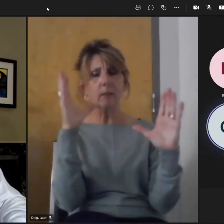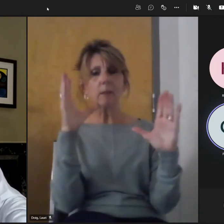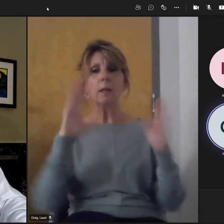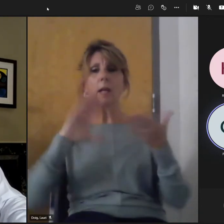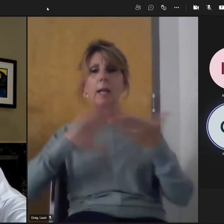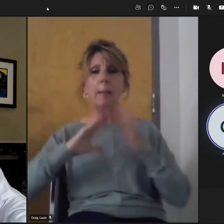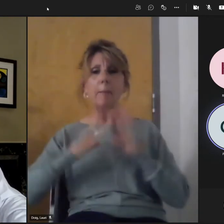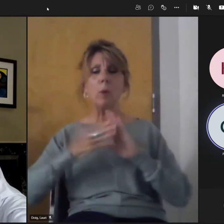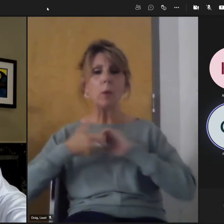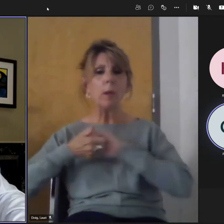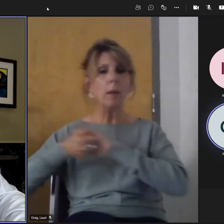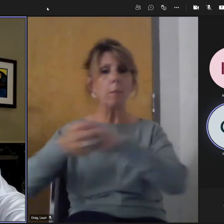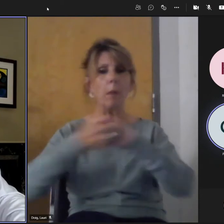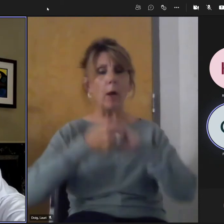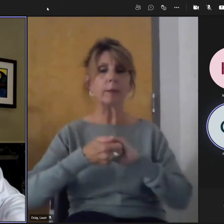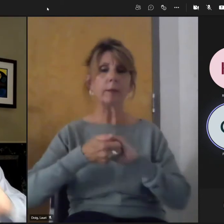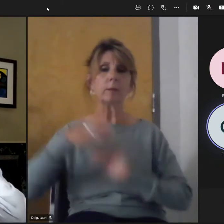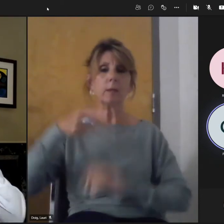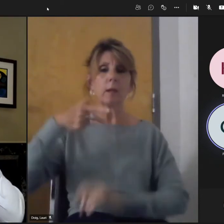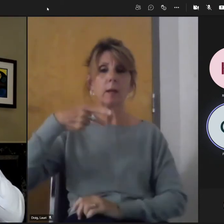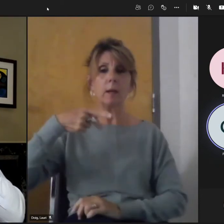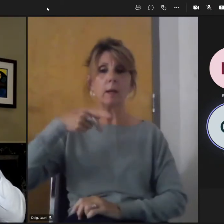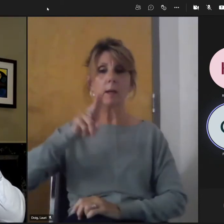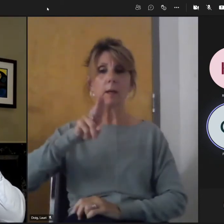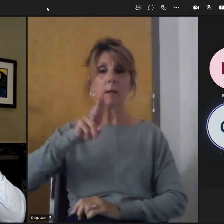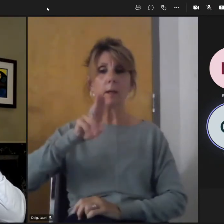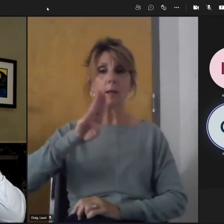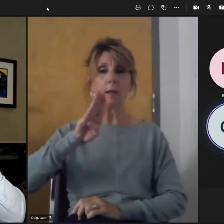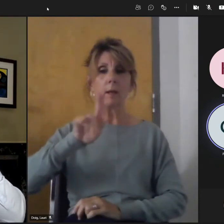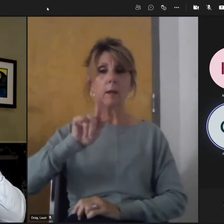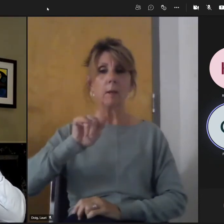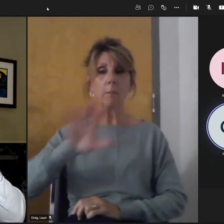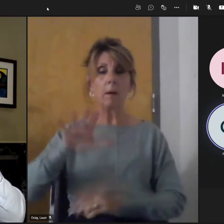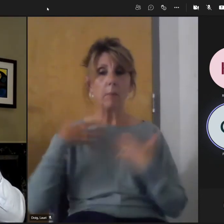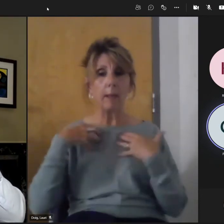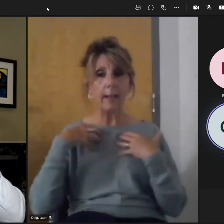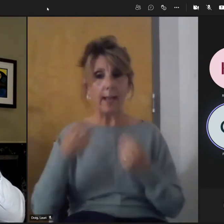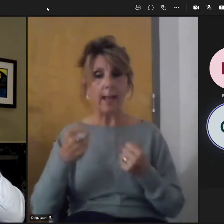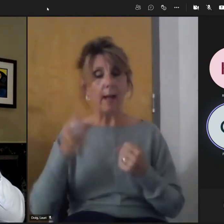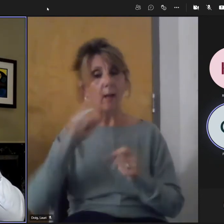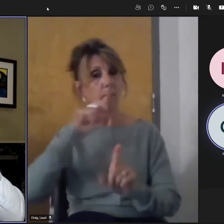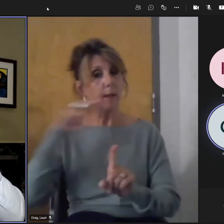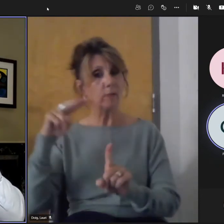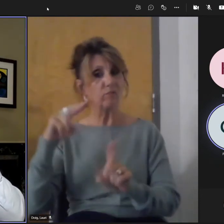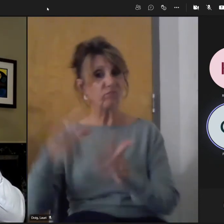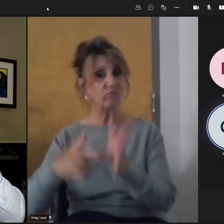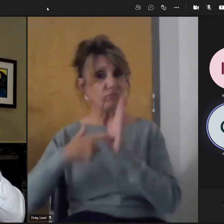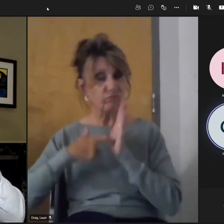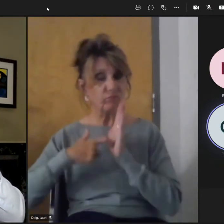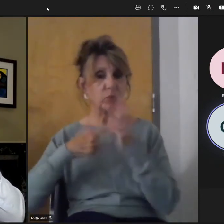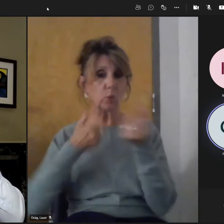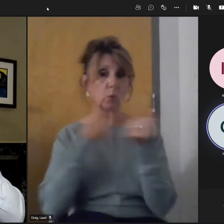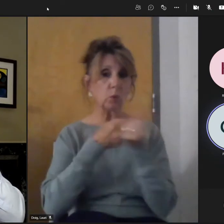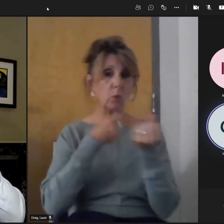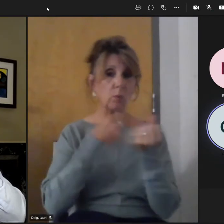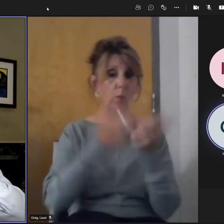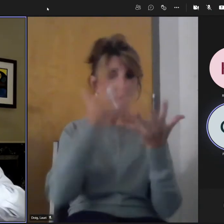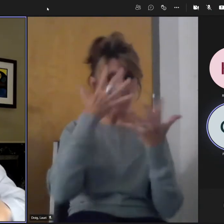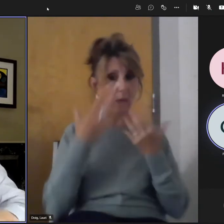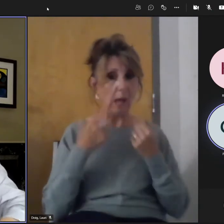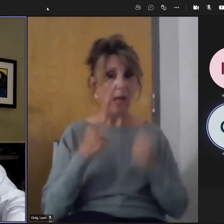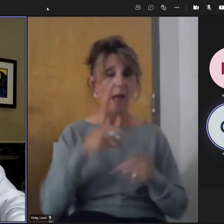other health partners that have a mandate on supporting well-being in schools are engaged in your mind?